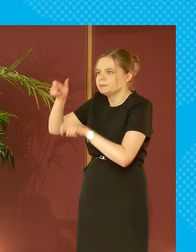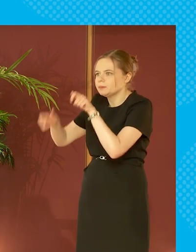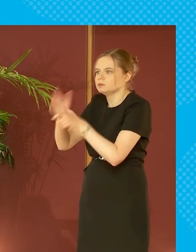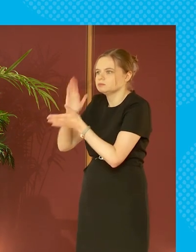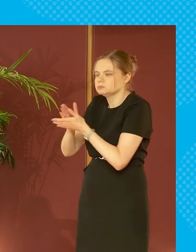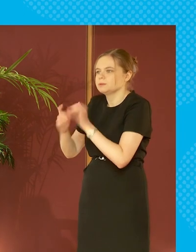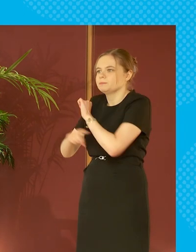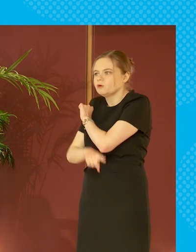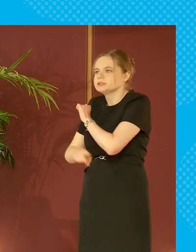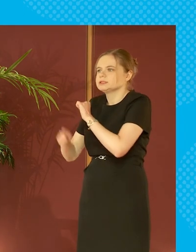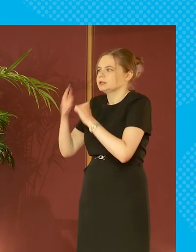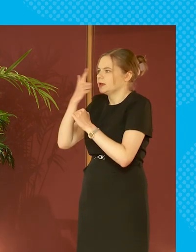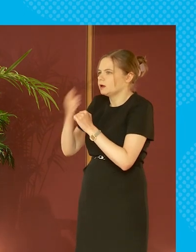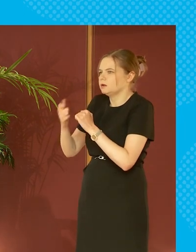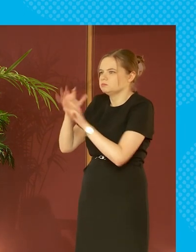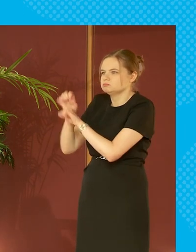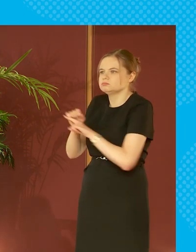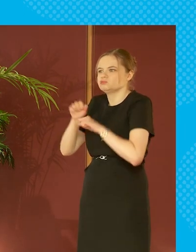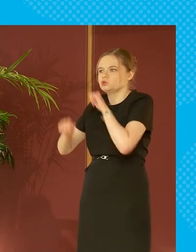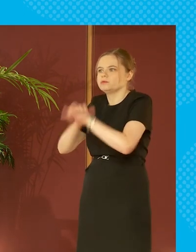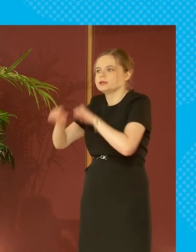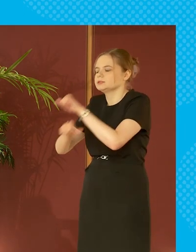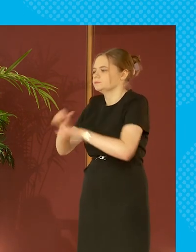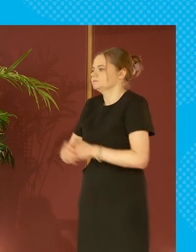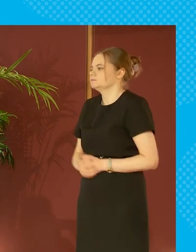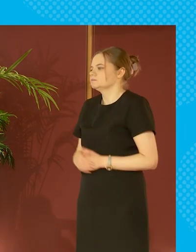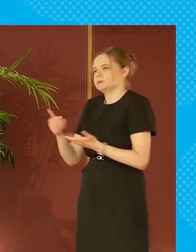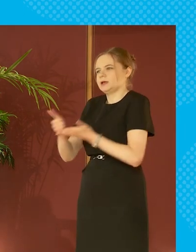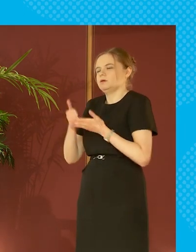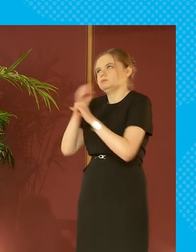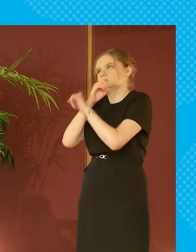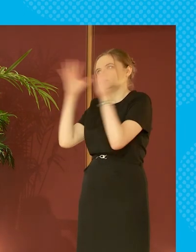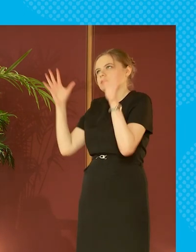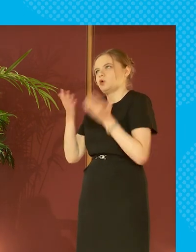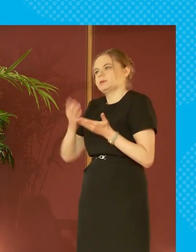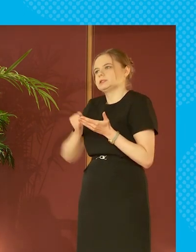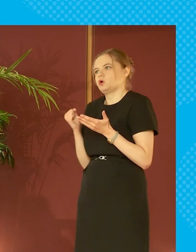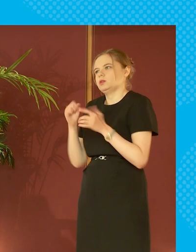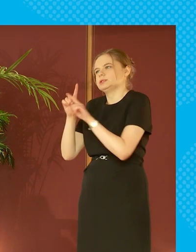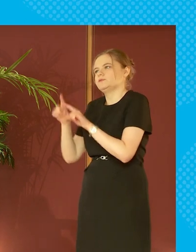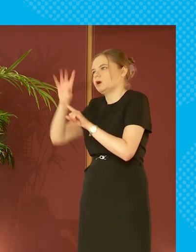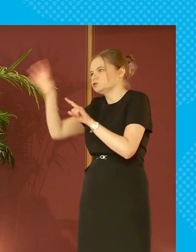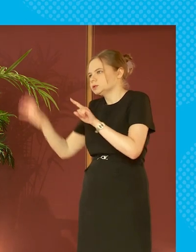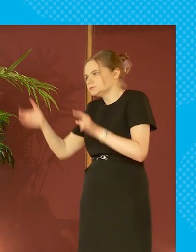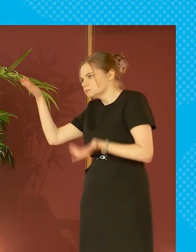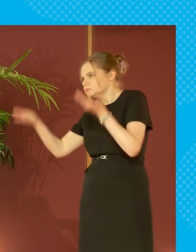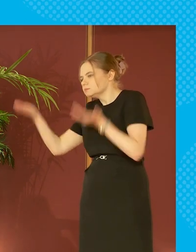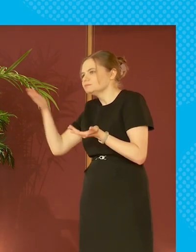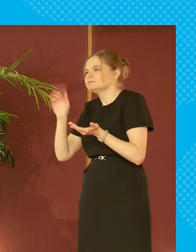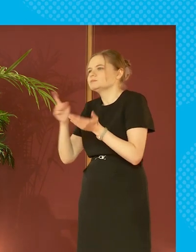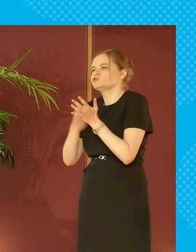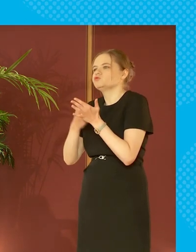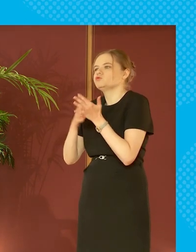allows us to measure, it allows us to track progress and it allows us to see how we're doing compared to other countries and that's what we call